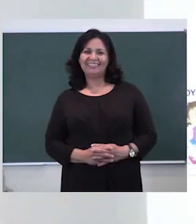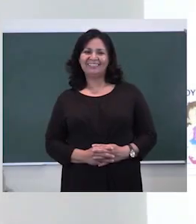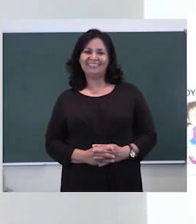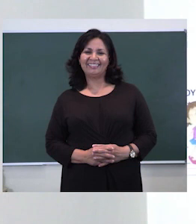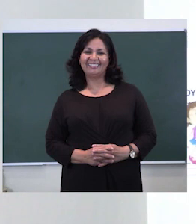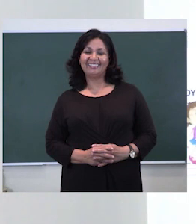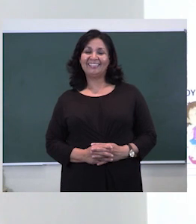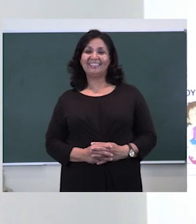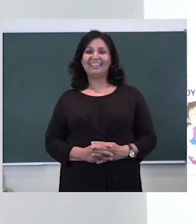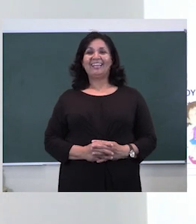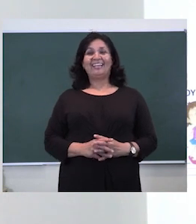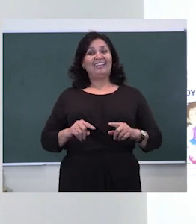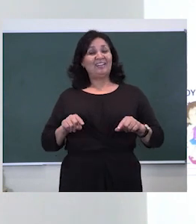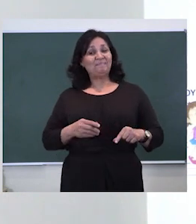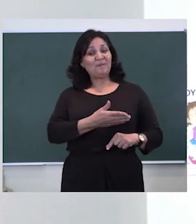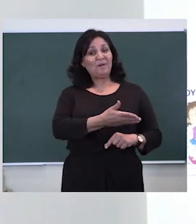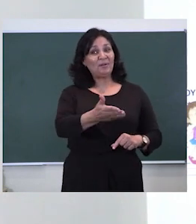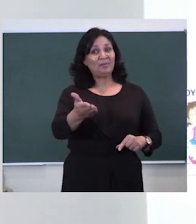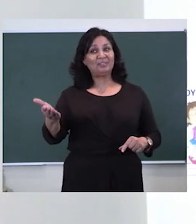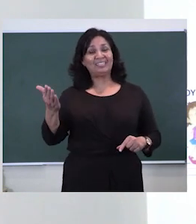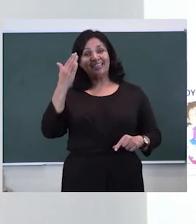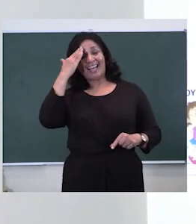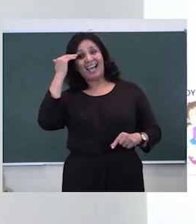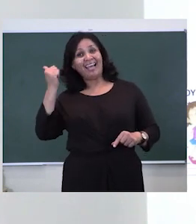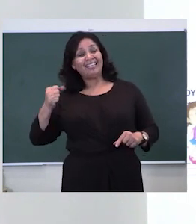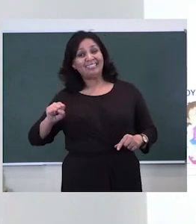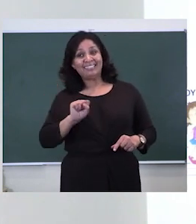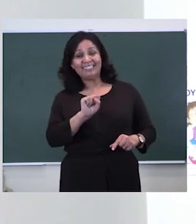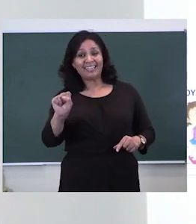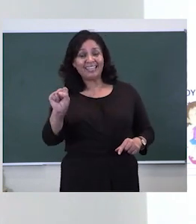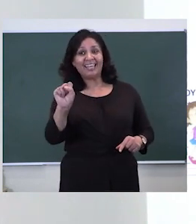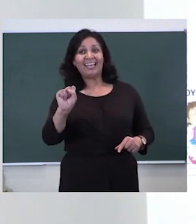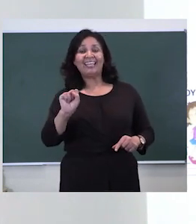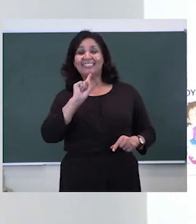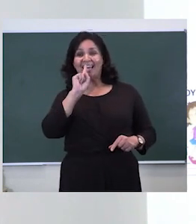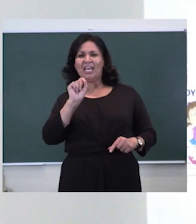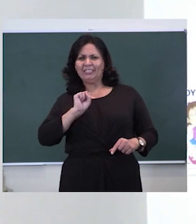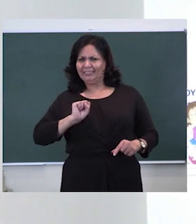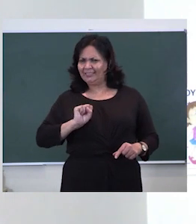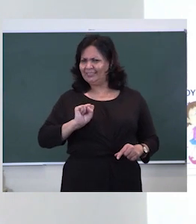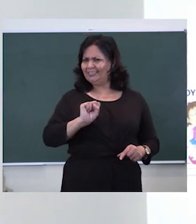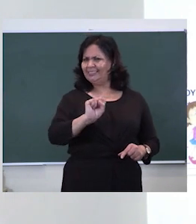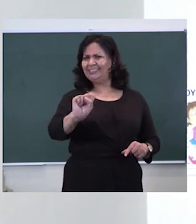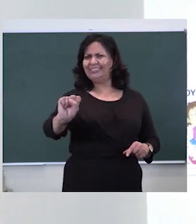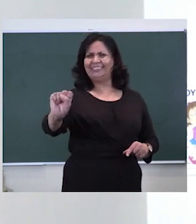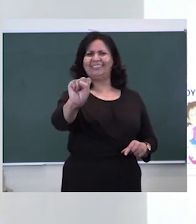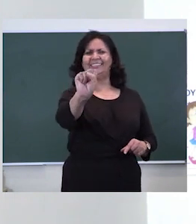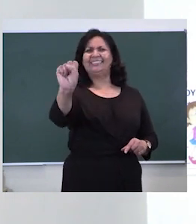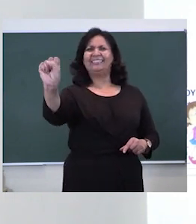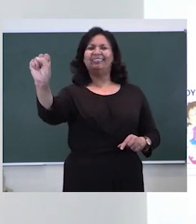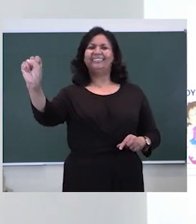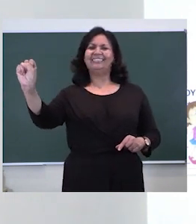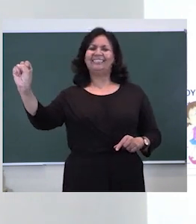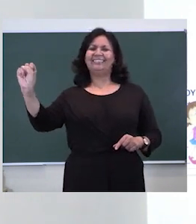I hope when you said hello, Mr. Sammy Snake, he said ssss. And